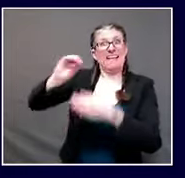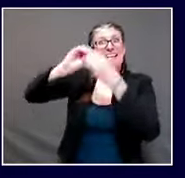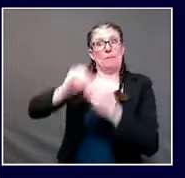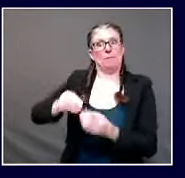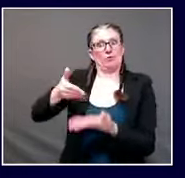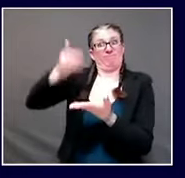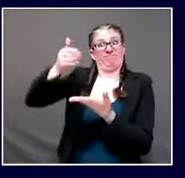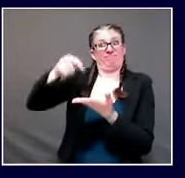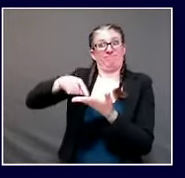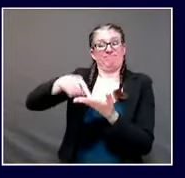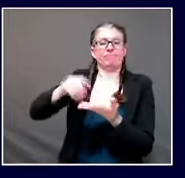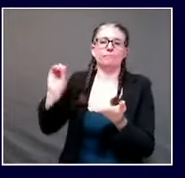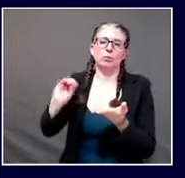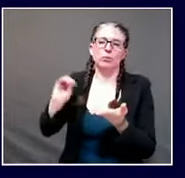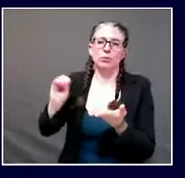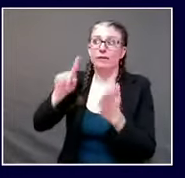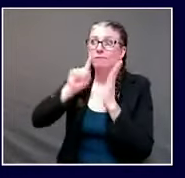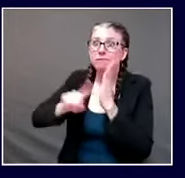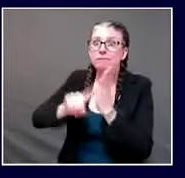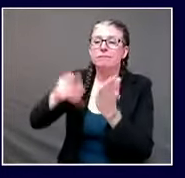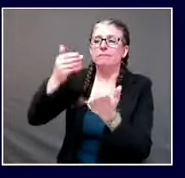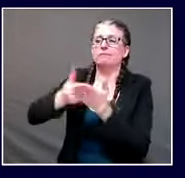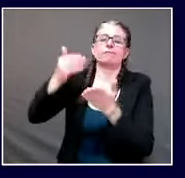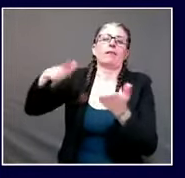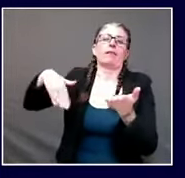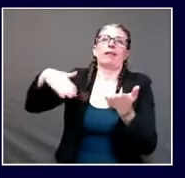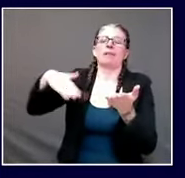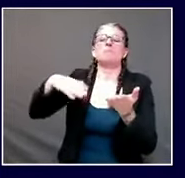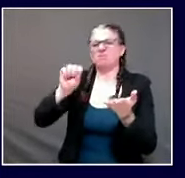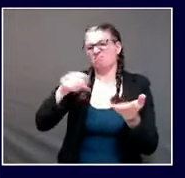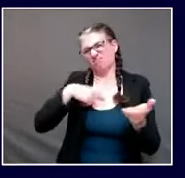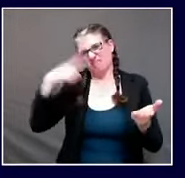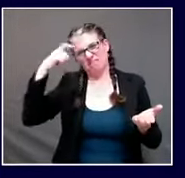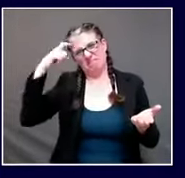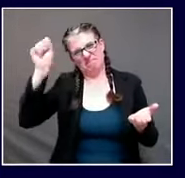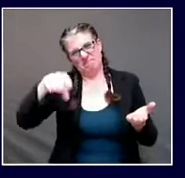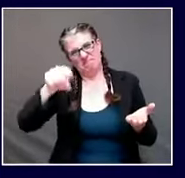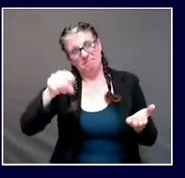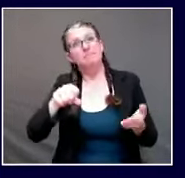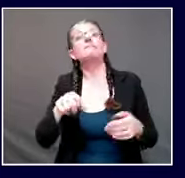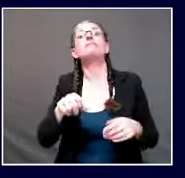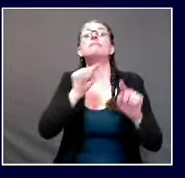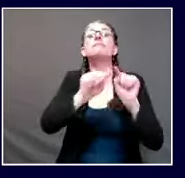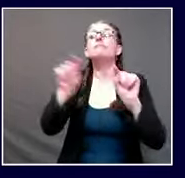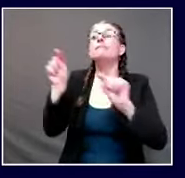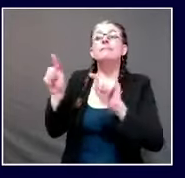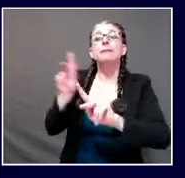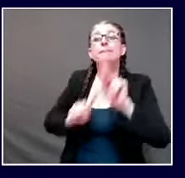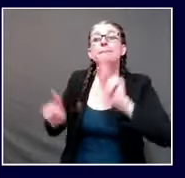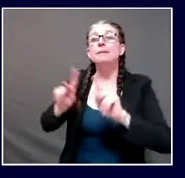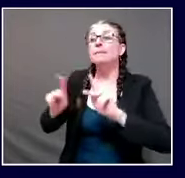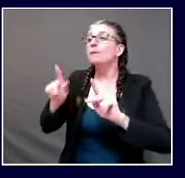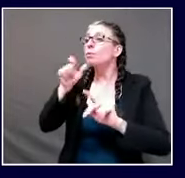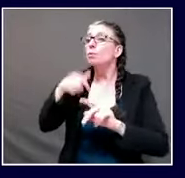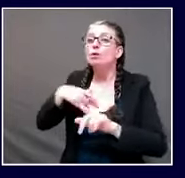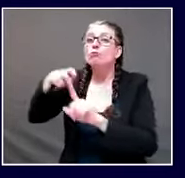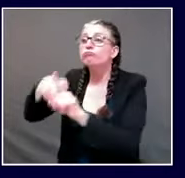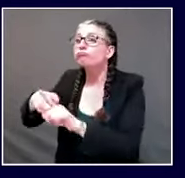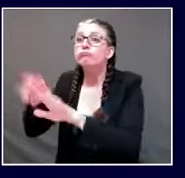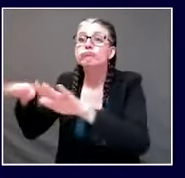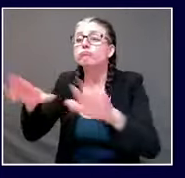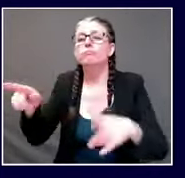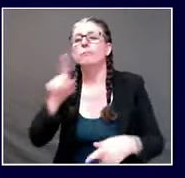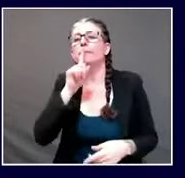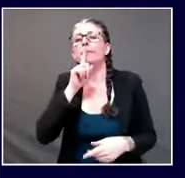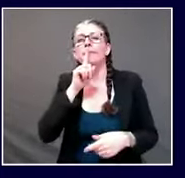you is what i'm concerned about is that exact notion though particularly as we go into a time when many folks may